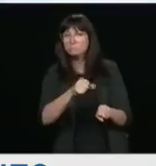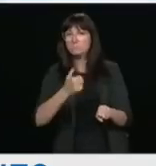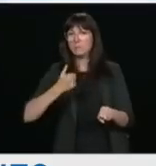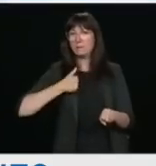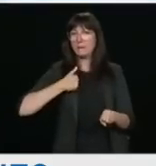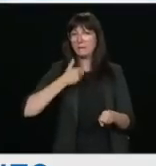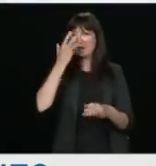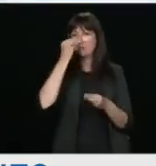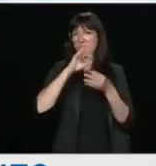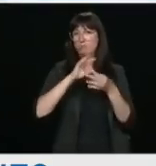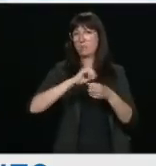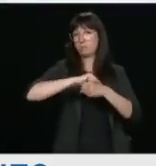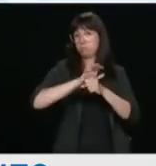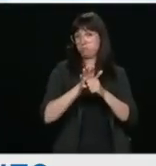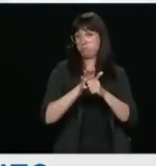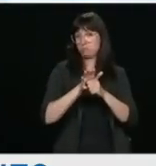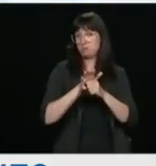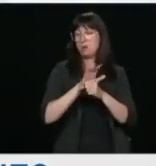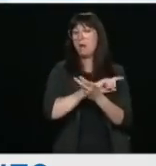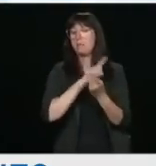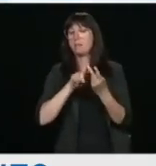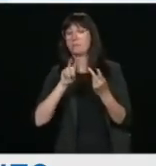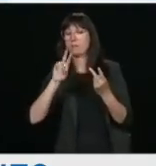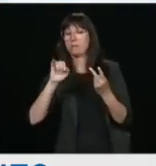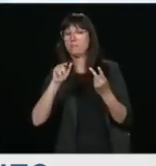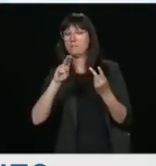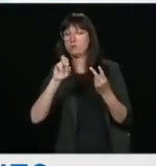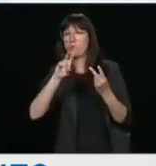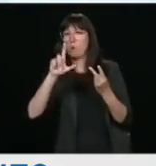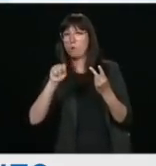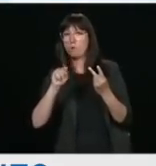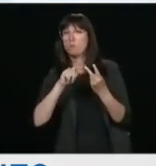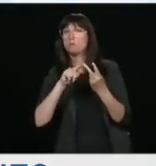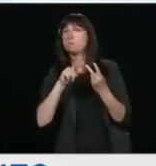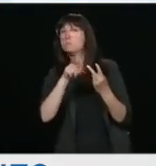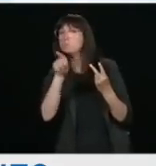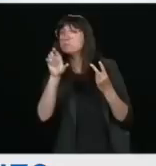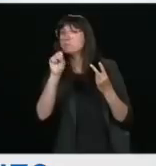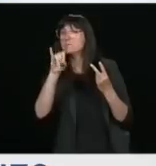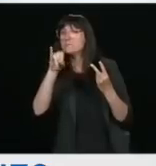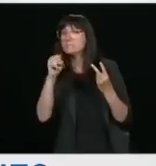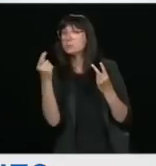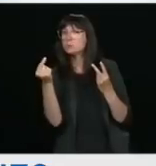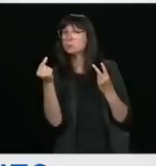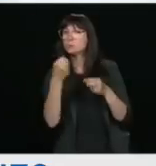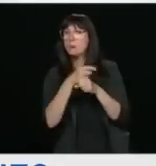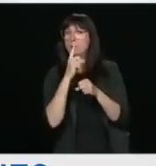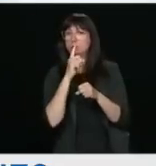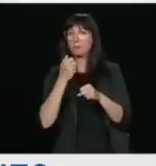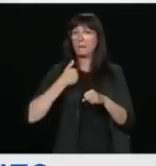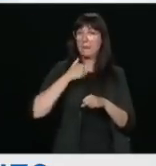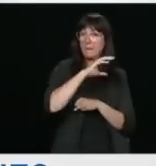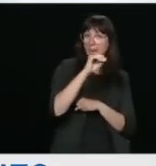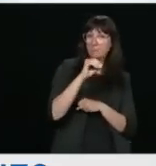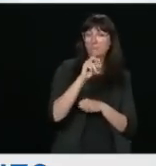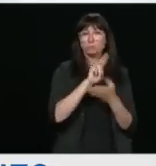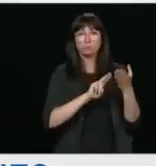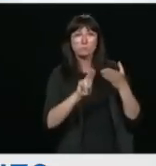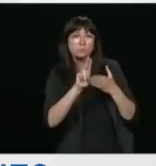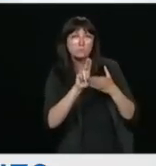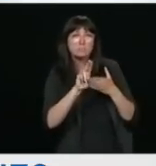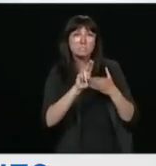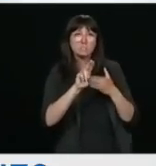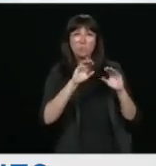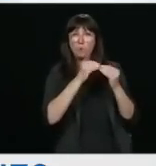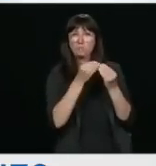the CSIS director, can you tell us specifically what has CSIS done to make sure that Canadian companies, universities, other organizations that are working on